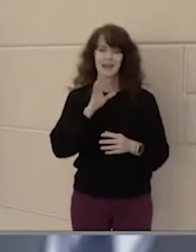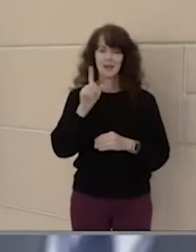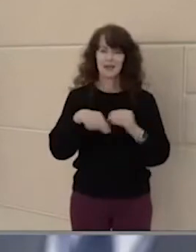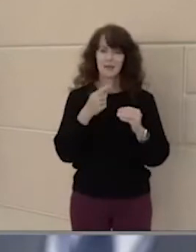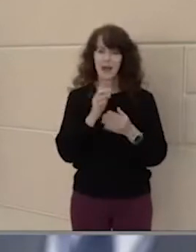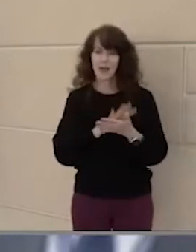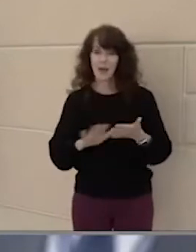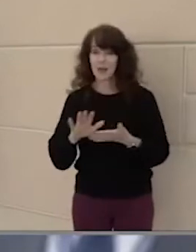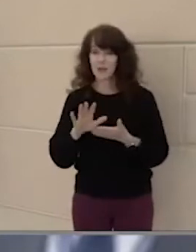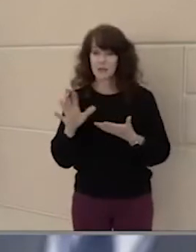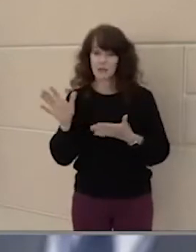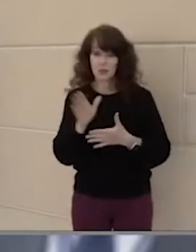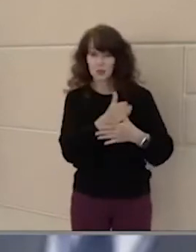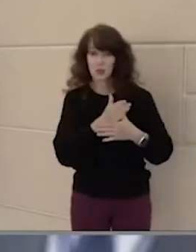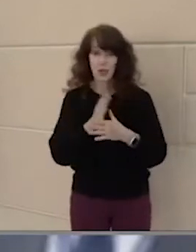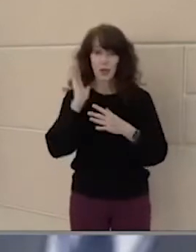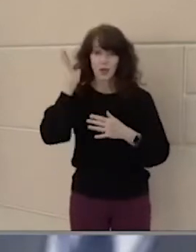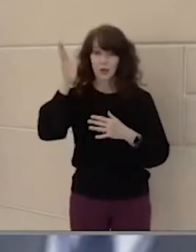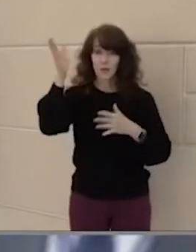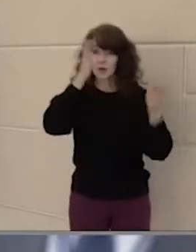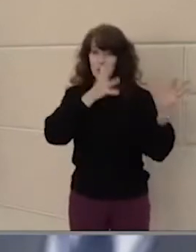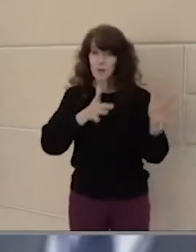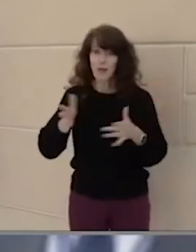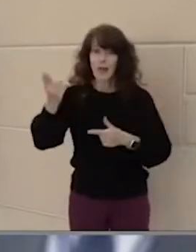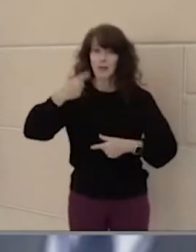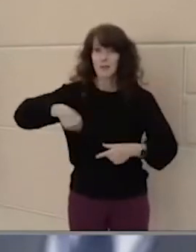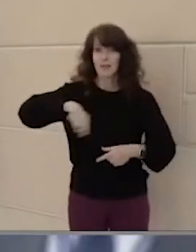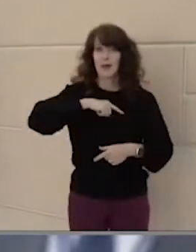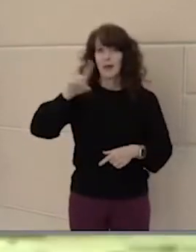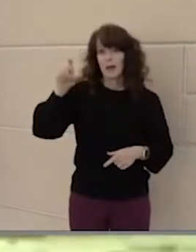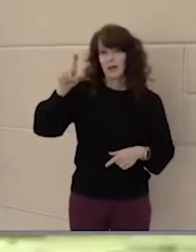college, can you share your future plans with us?